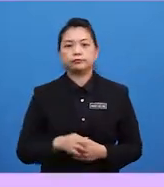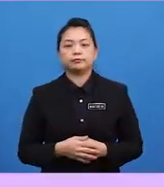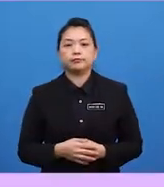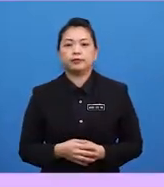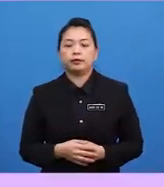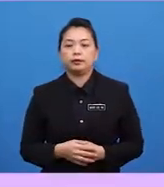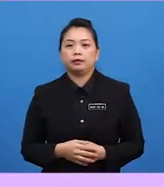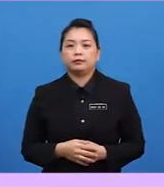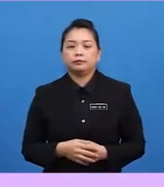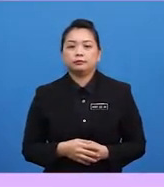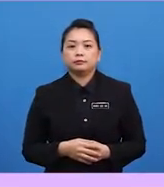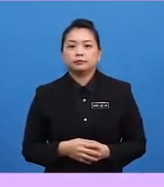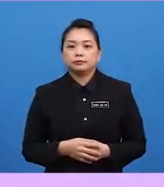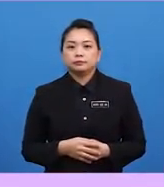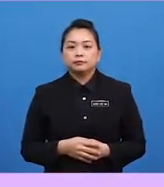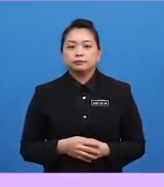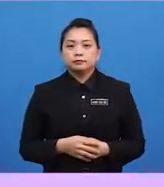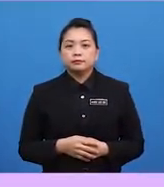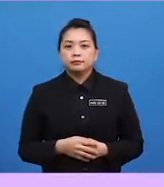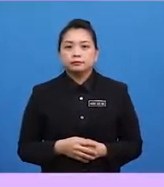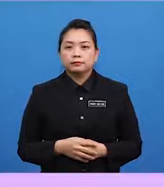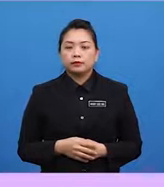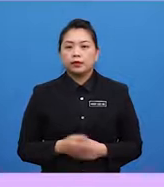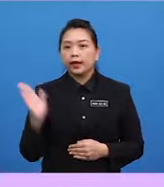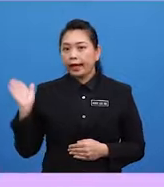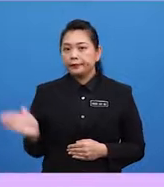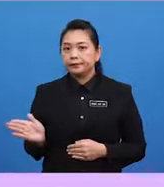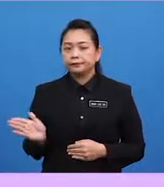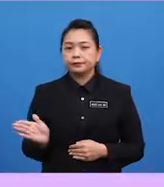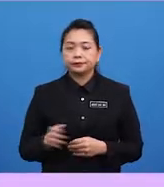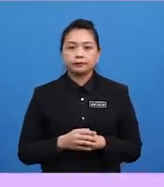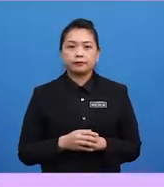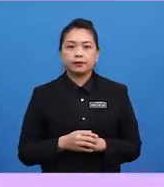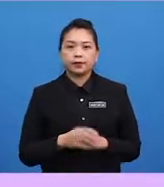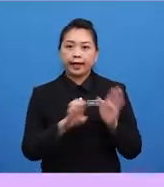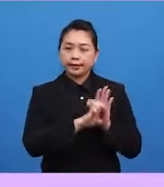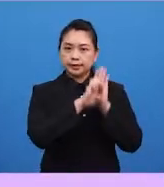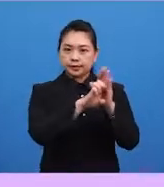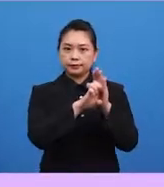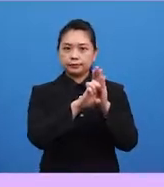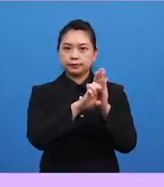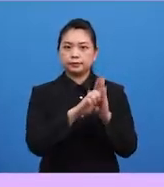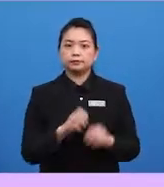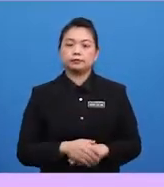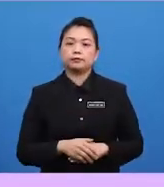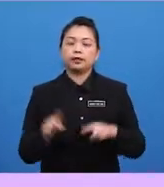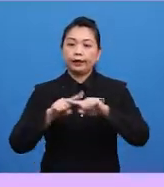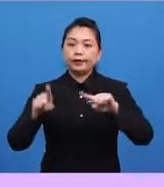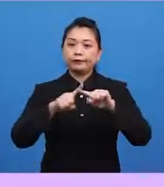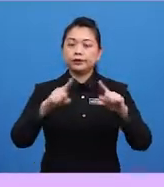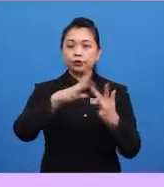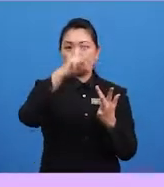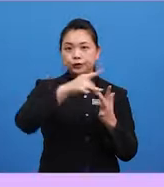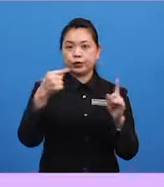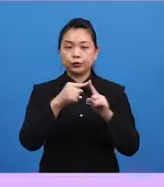That's correct. Here are some examples of casual alternative different choices